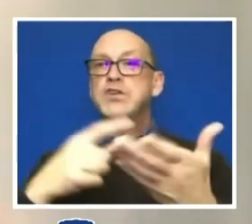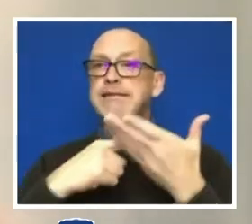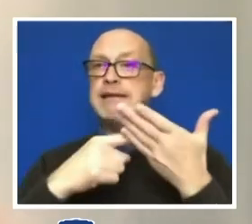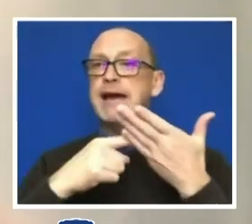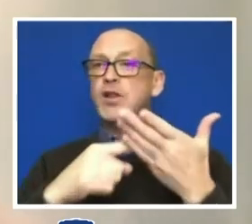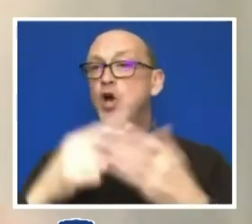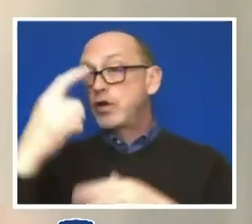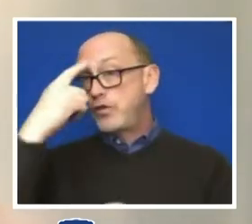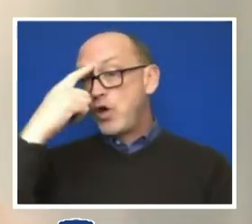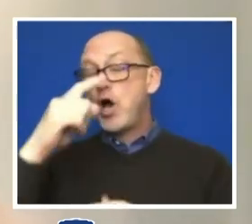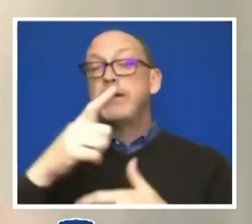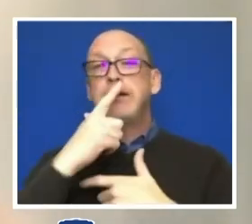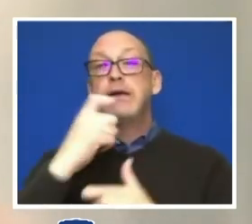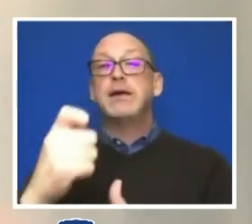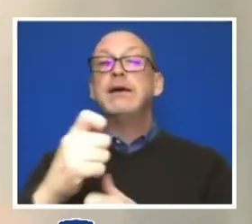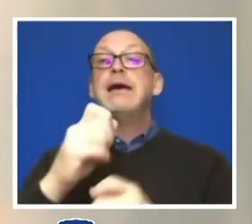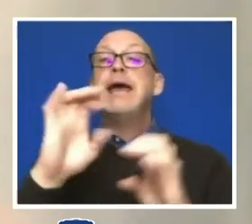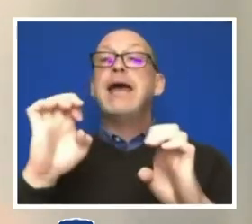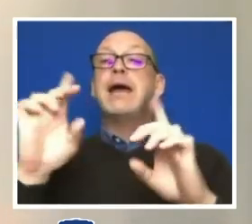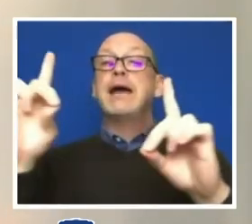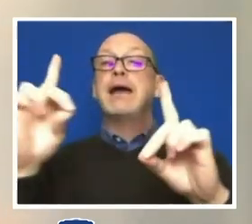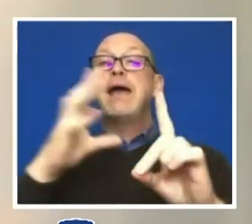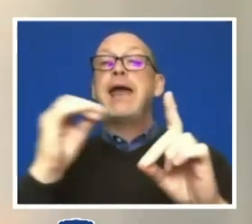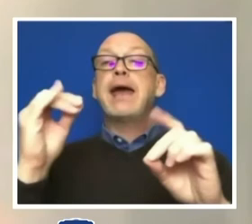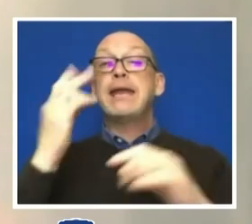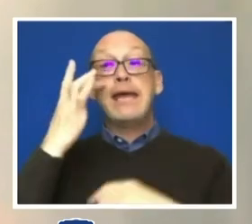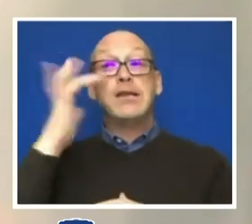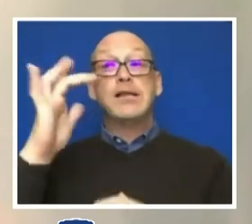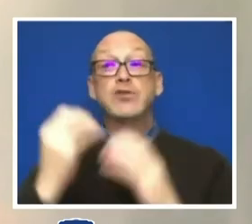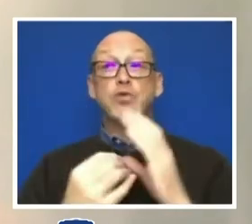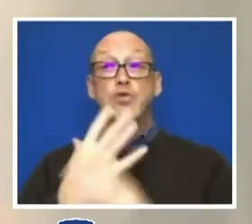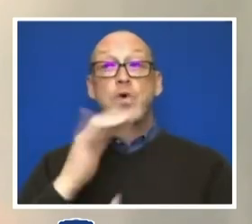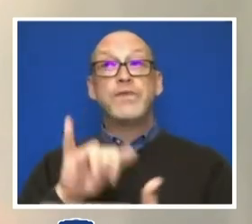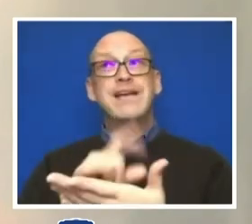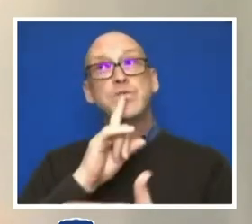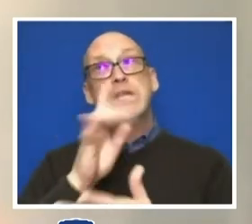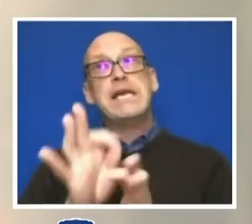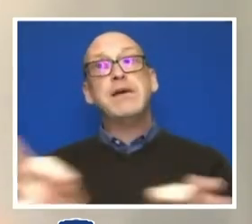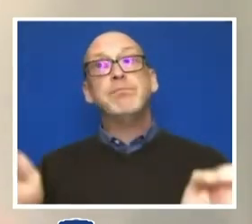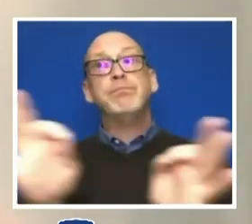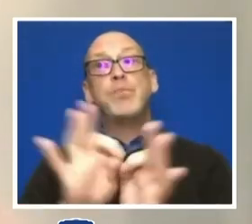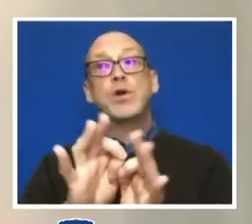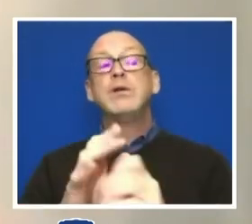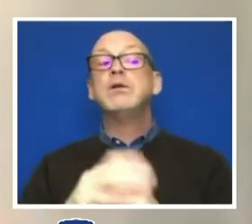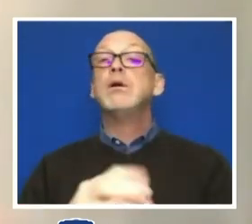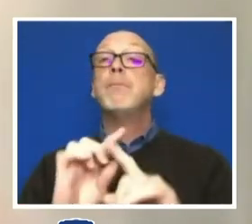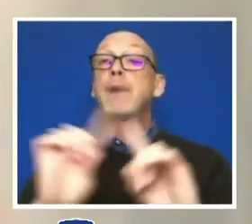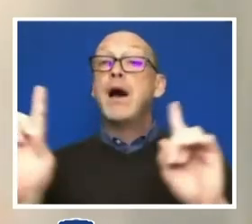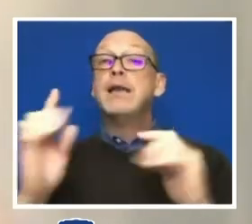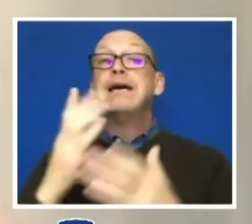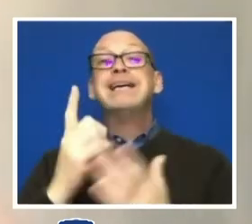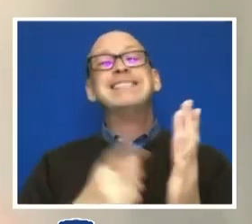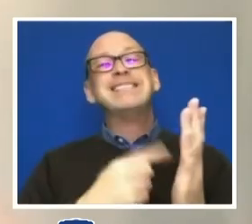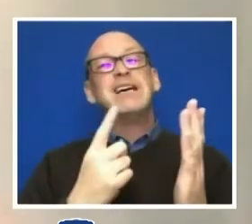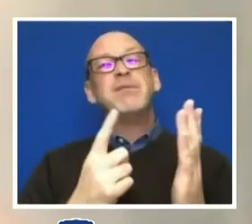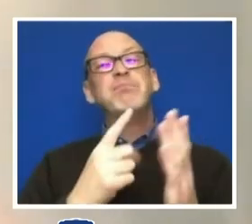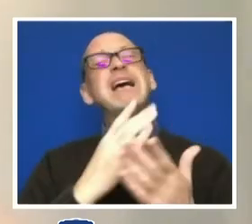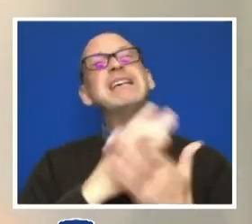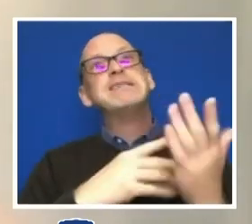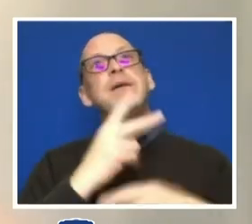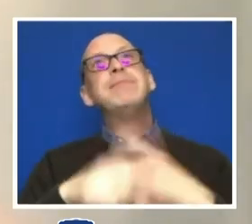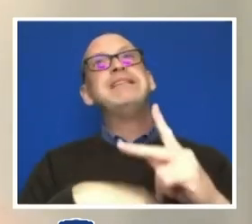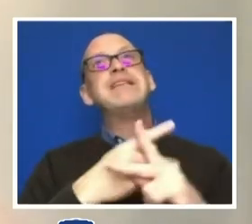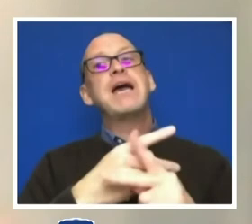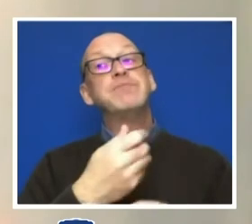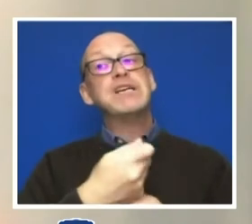interest of academic freedom and intellectual growth. That is very important as a public institution. However, some types of expression may actually